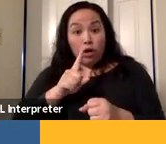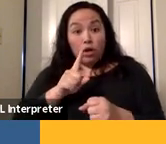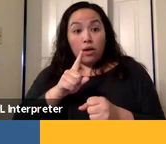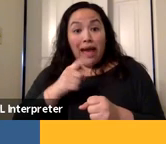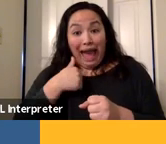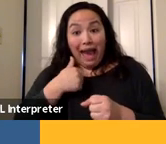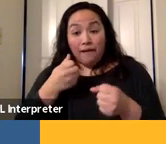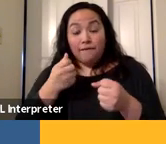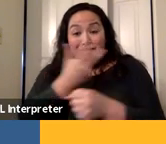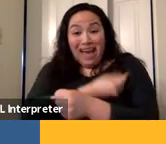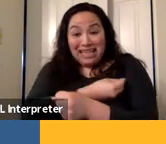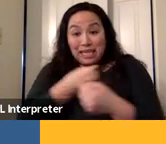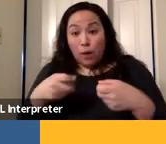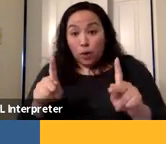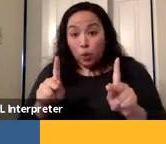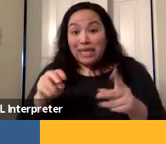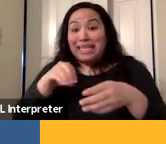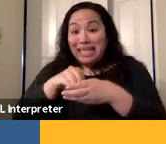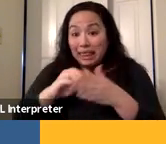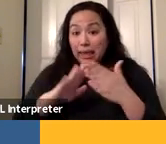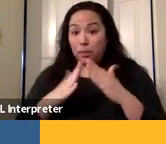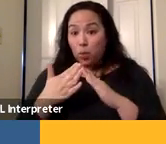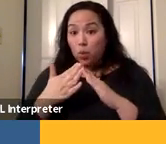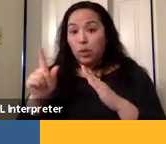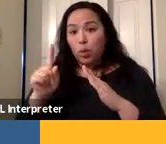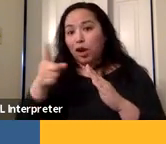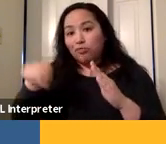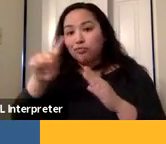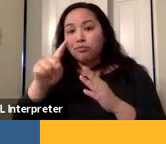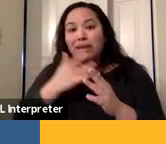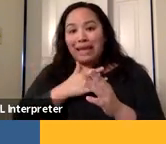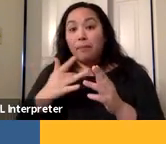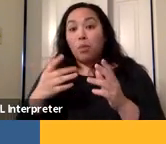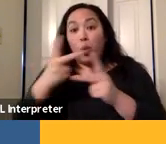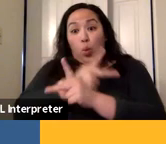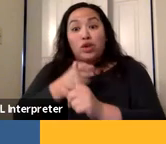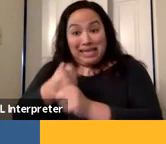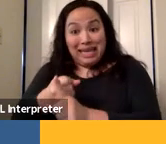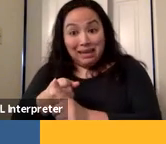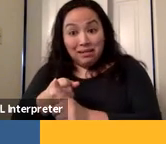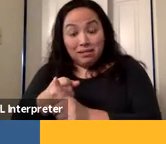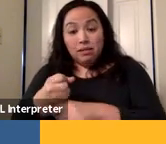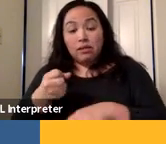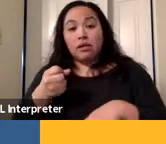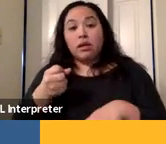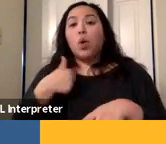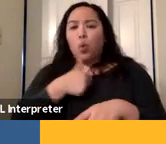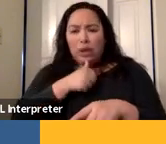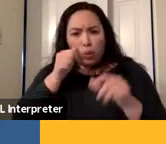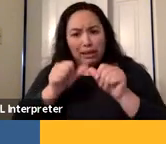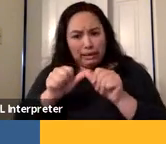in those communities that have been especially hard hit by COVID. And we will continue that work